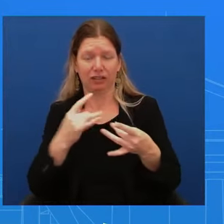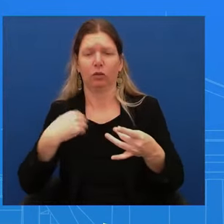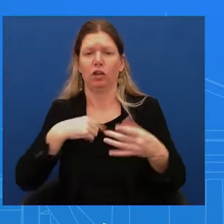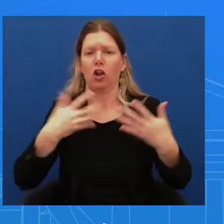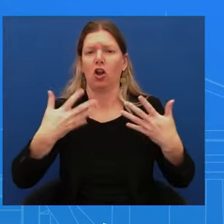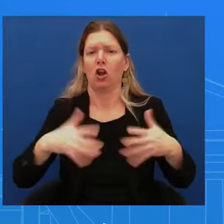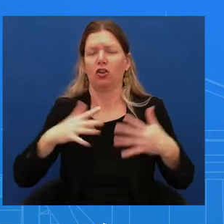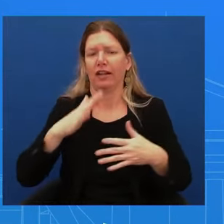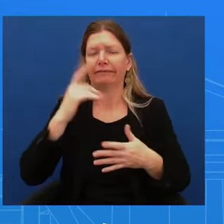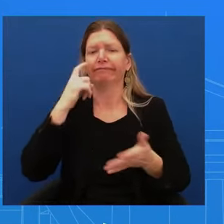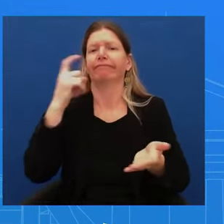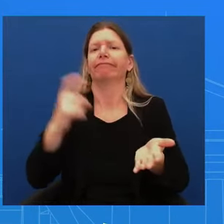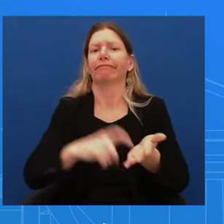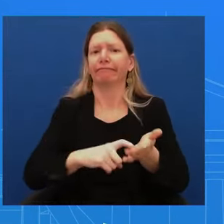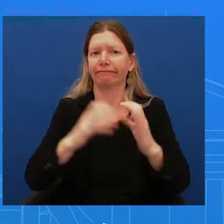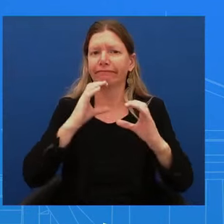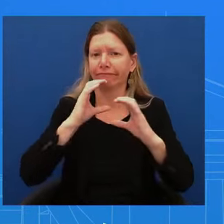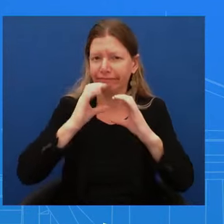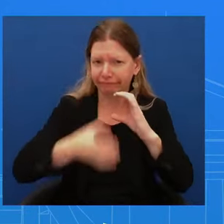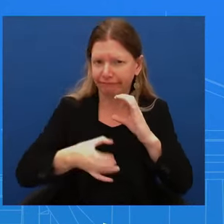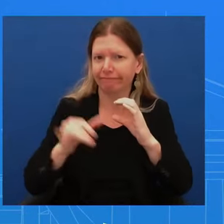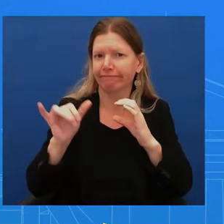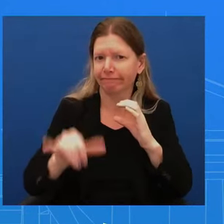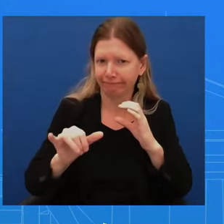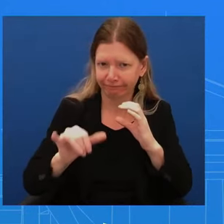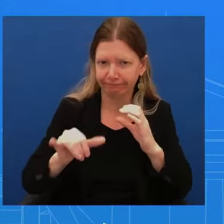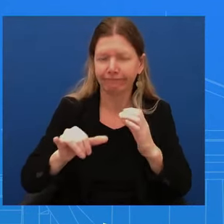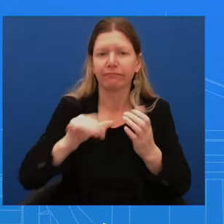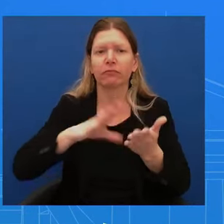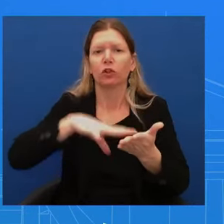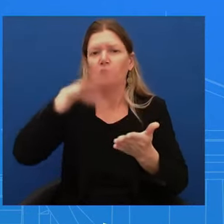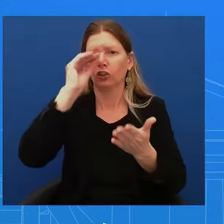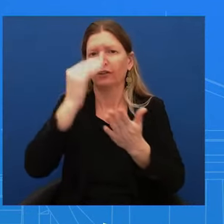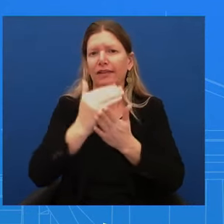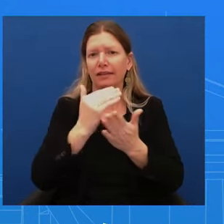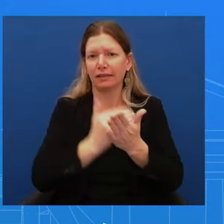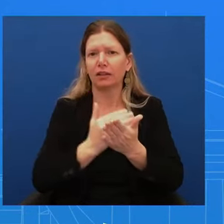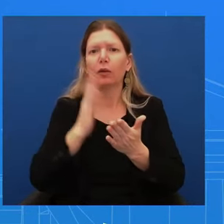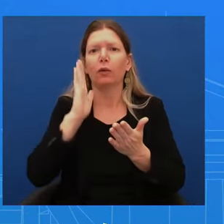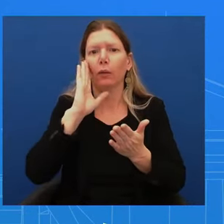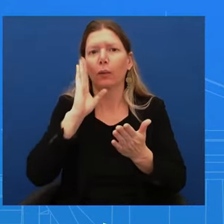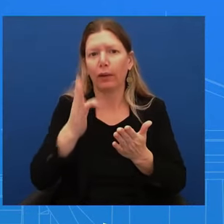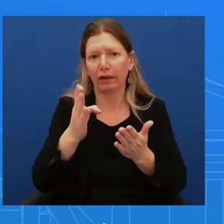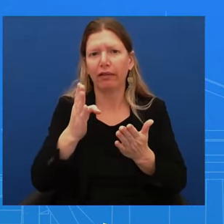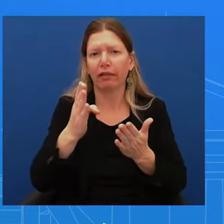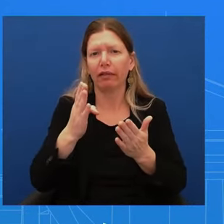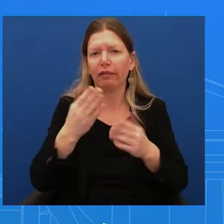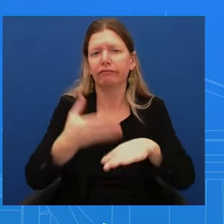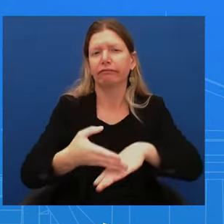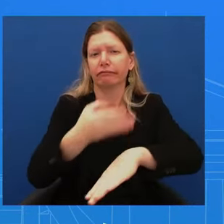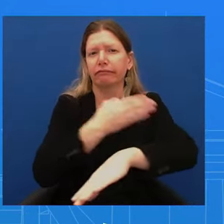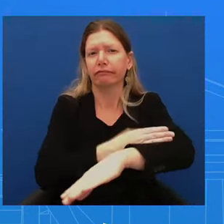this episode in terms of specific notification processes to make sure that it doesn't happen again. Okay.